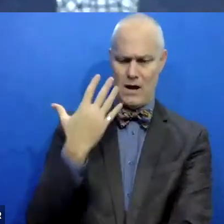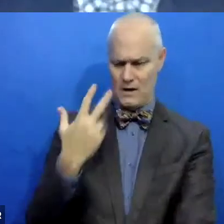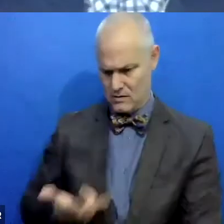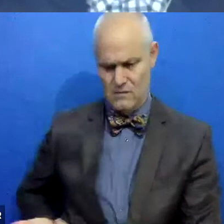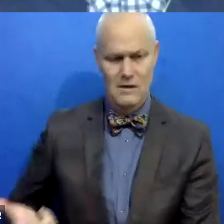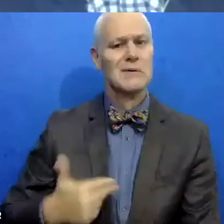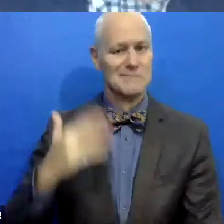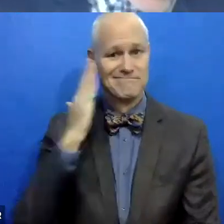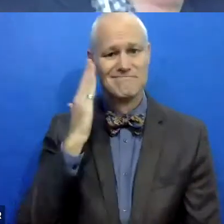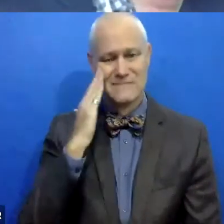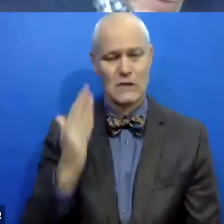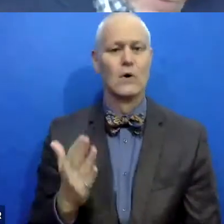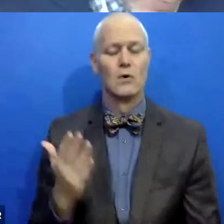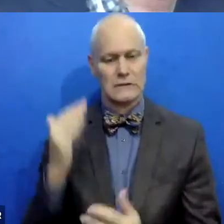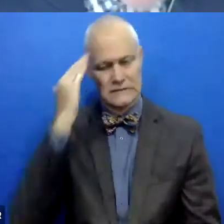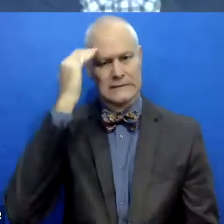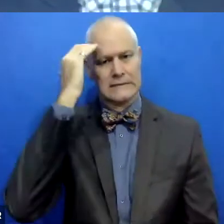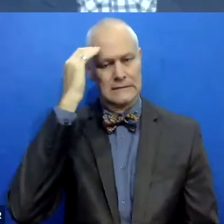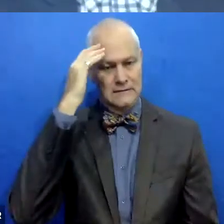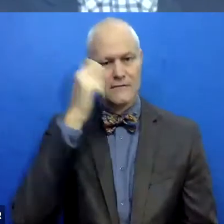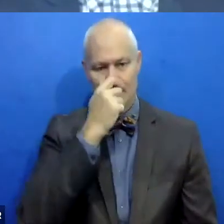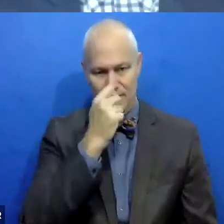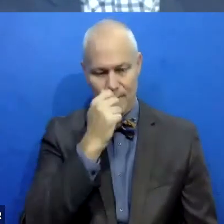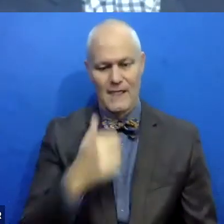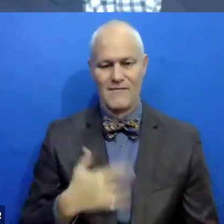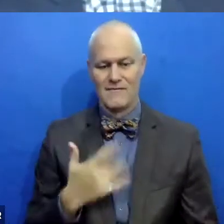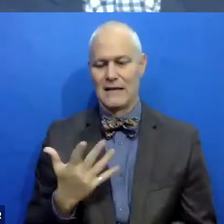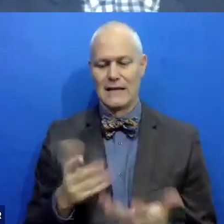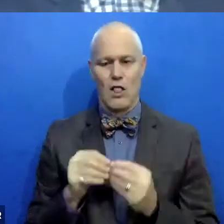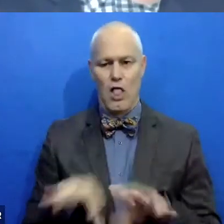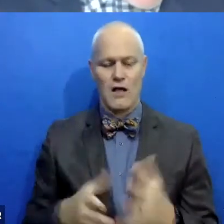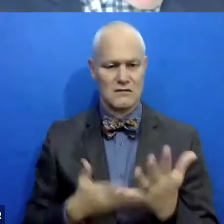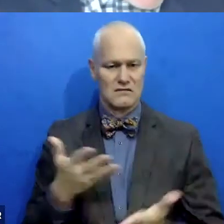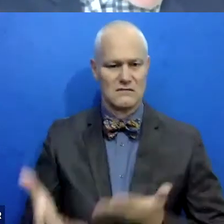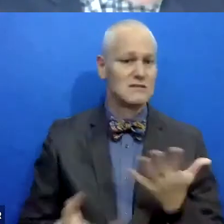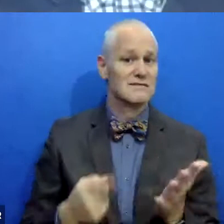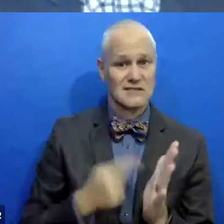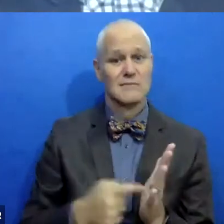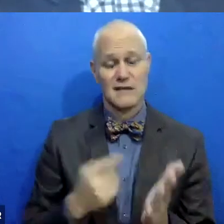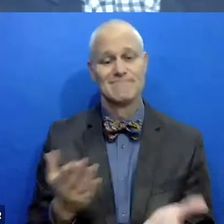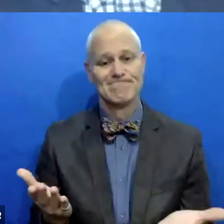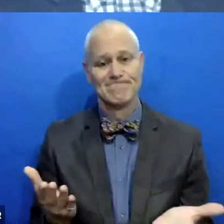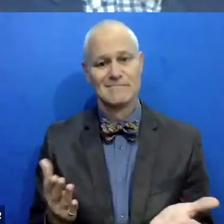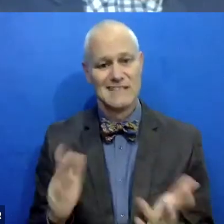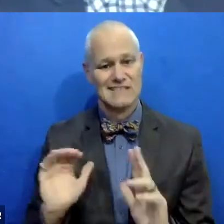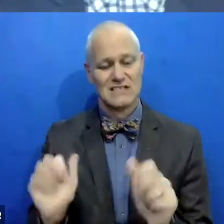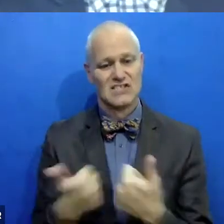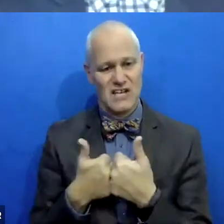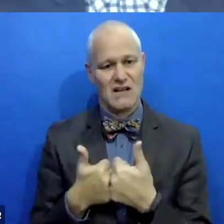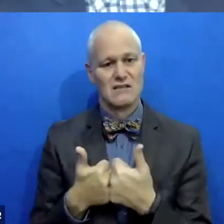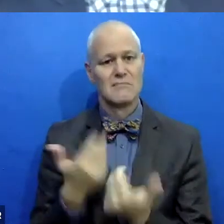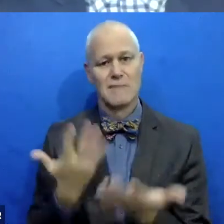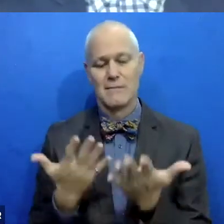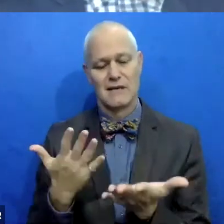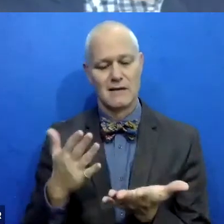conscious of that all the time. And in some ways we feel at a loss. Um, we recognize that as a, as a challenge and possibly a weakness